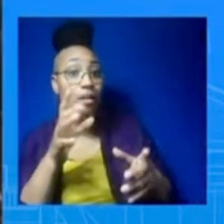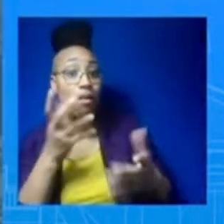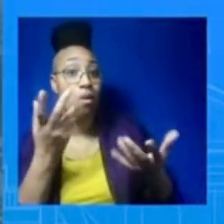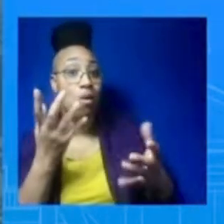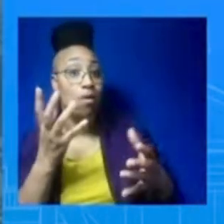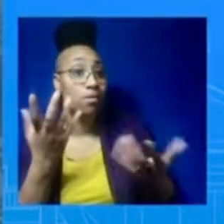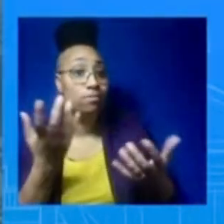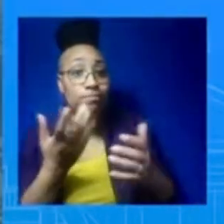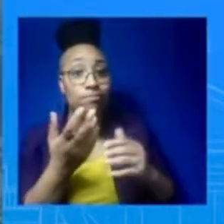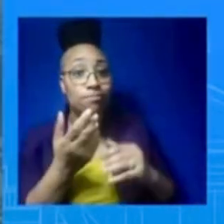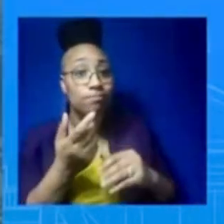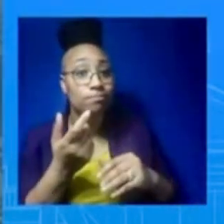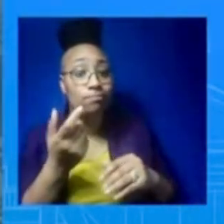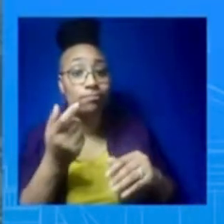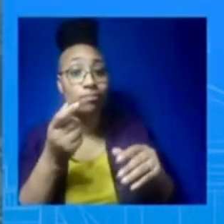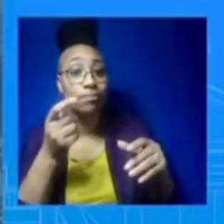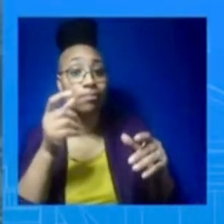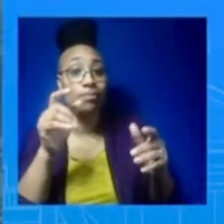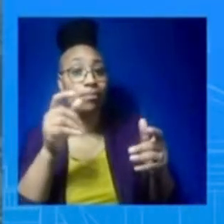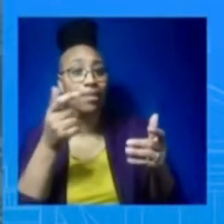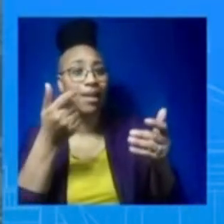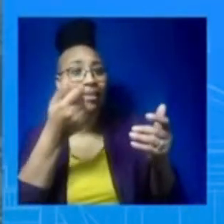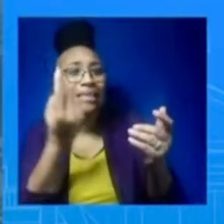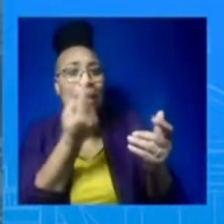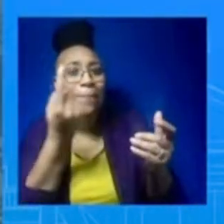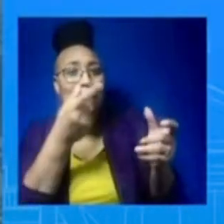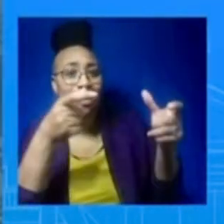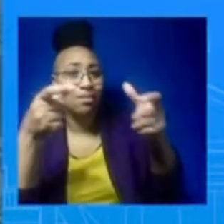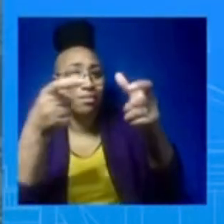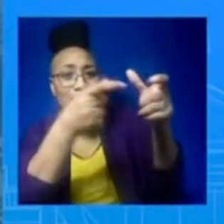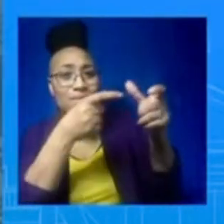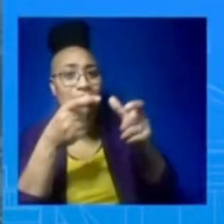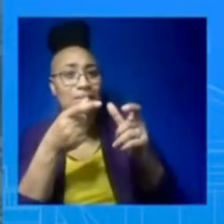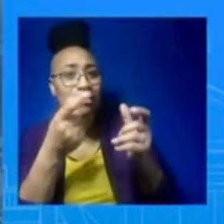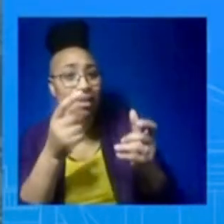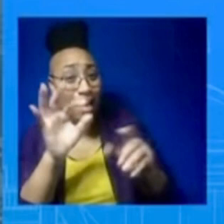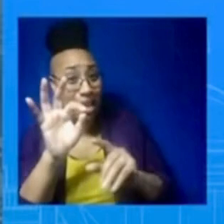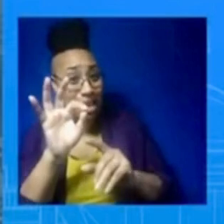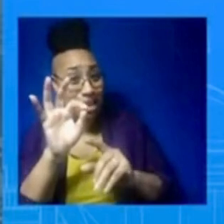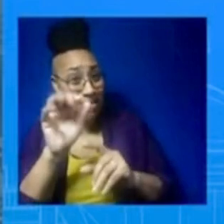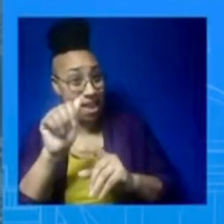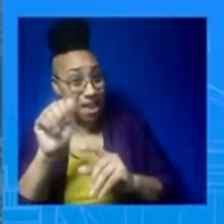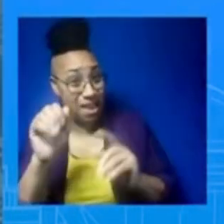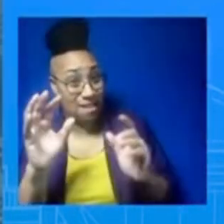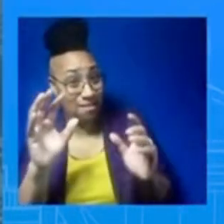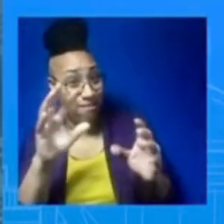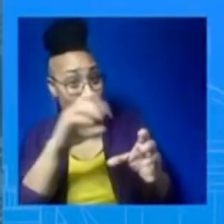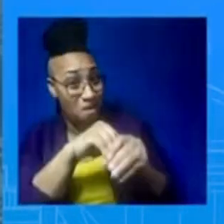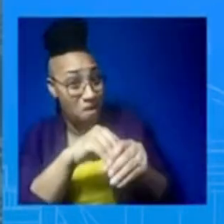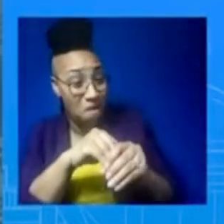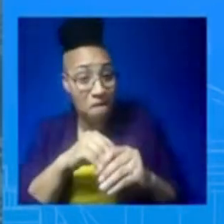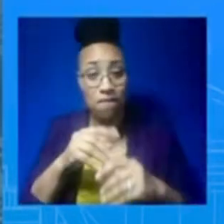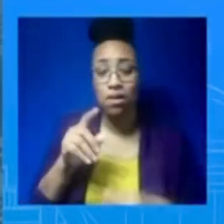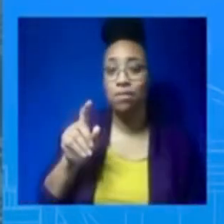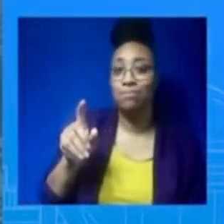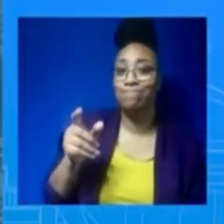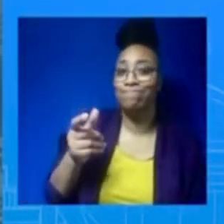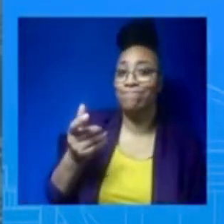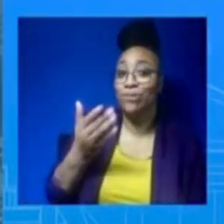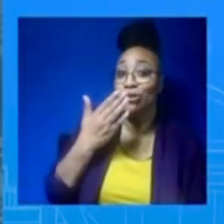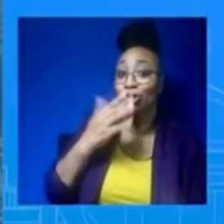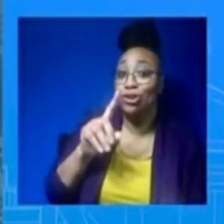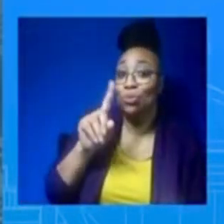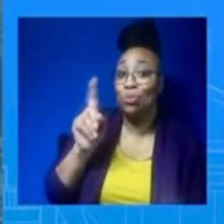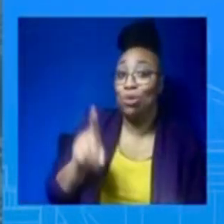That's a very good question. I'm just going to allow the process to continue, and as soon as we have parameters put forth, we certainly